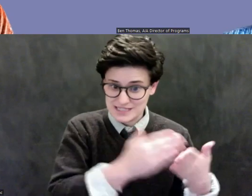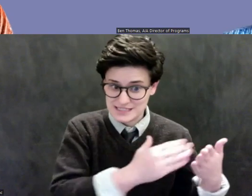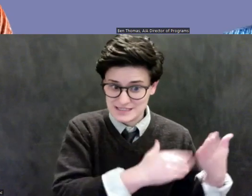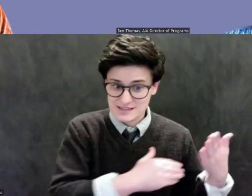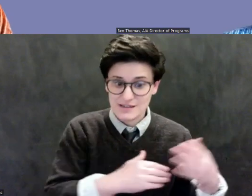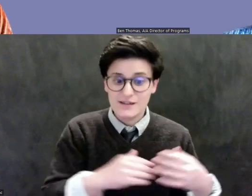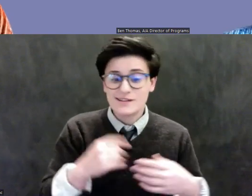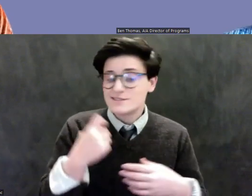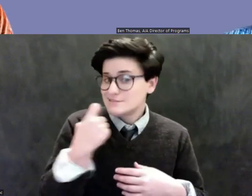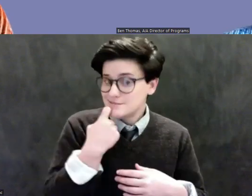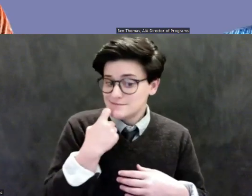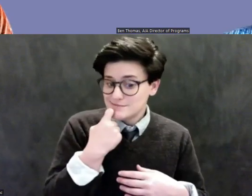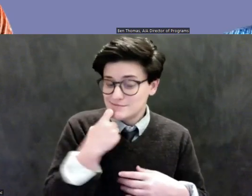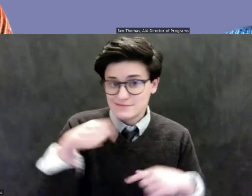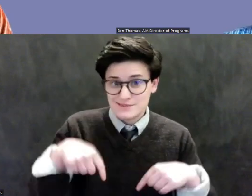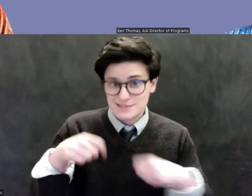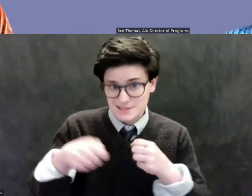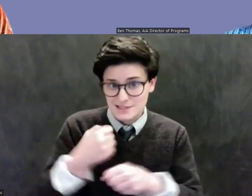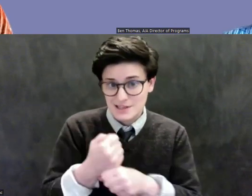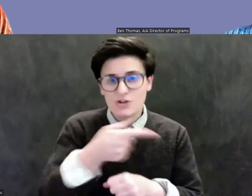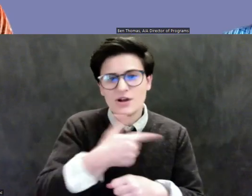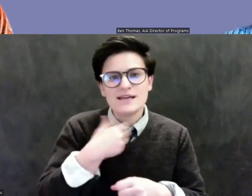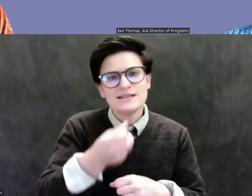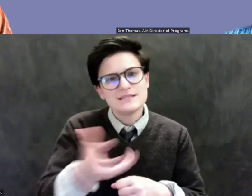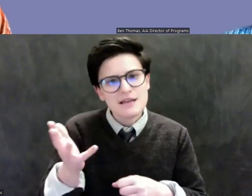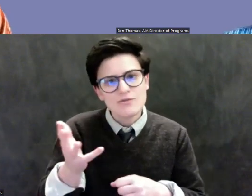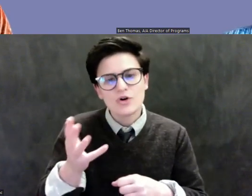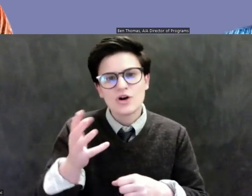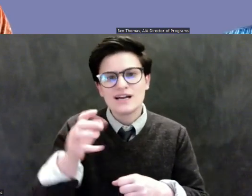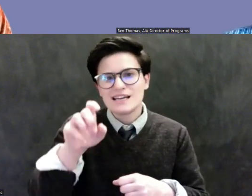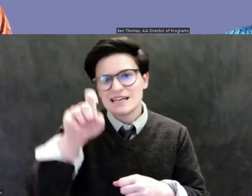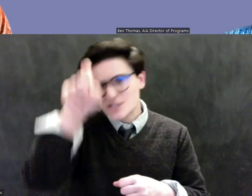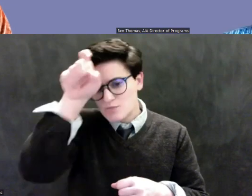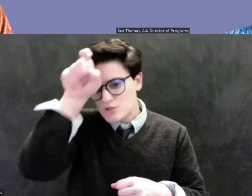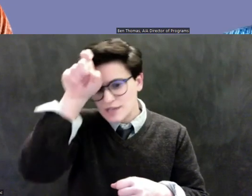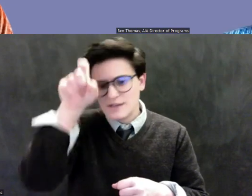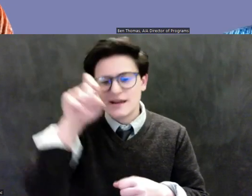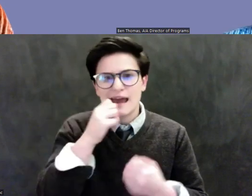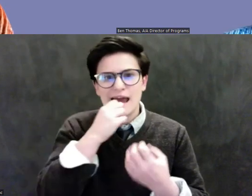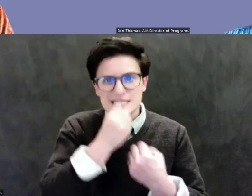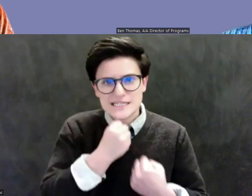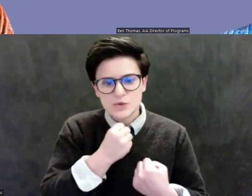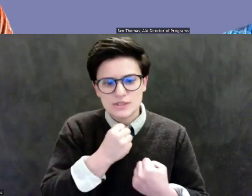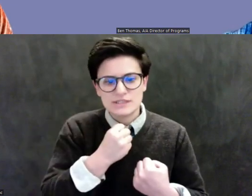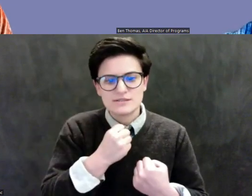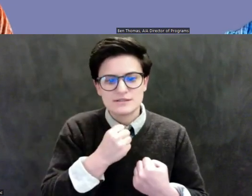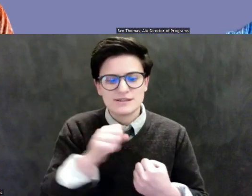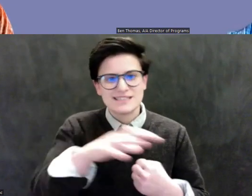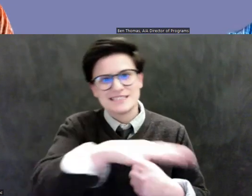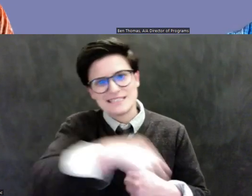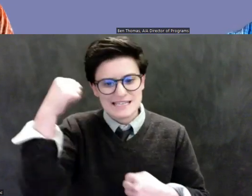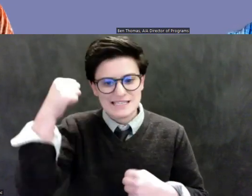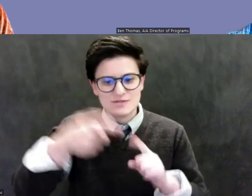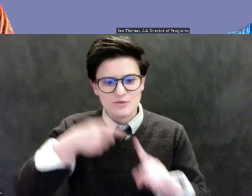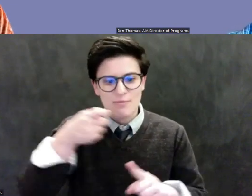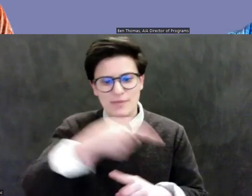had several Egyptian antiquities seized from them were several million dollars. Um, this followed the infamous gold coffin,